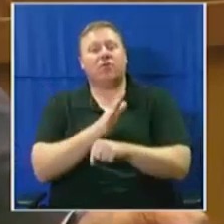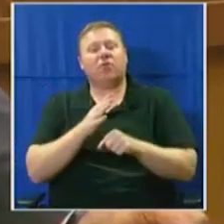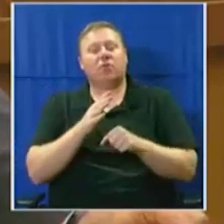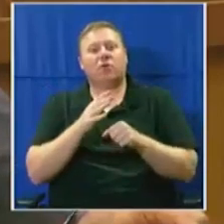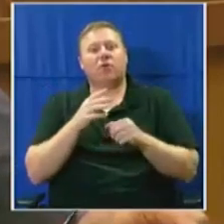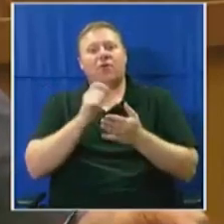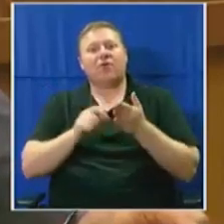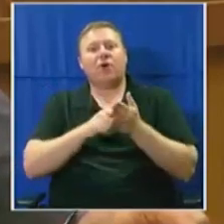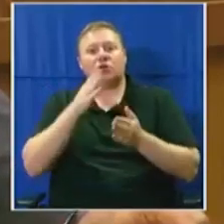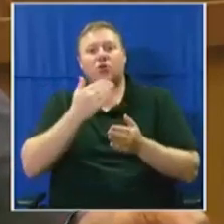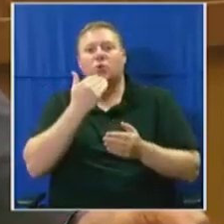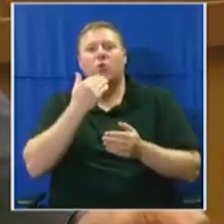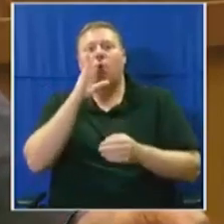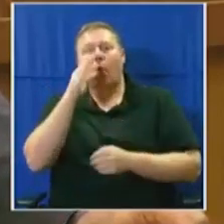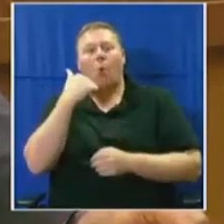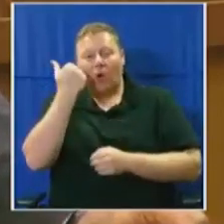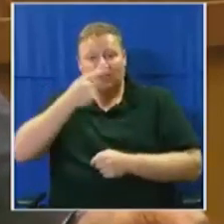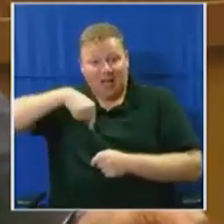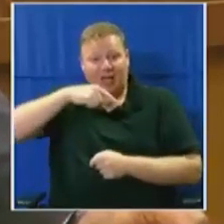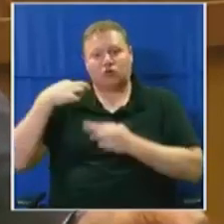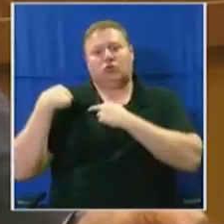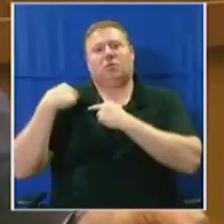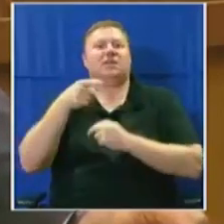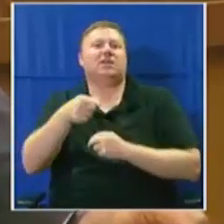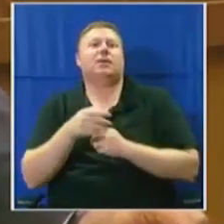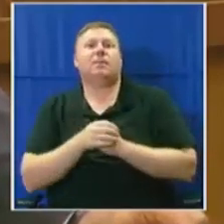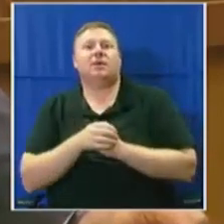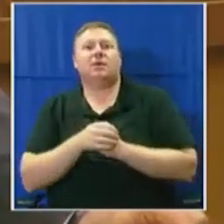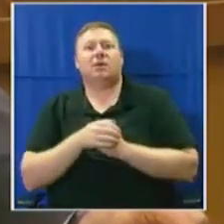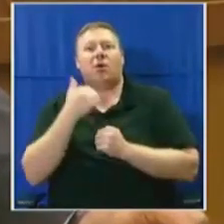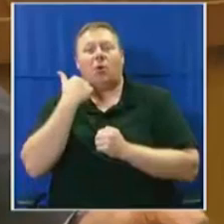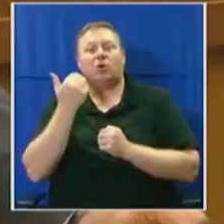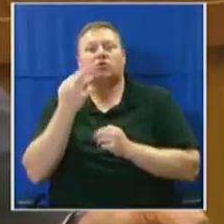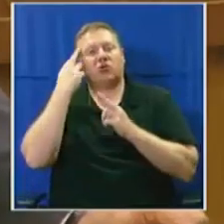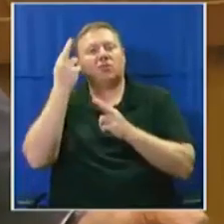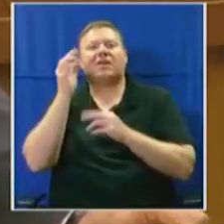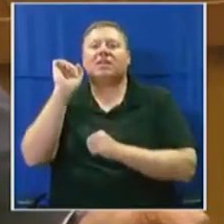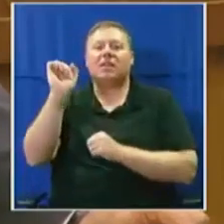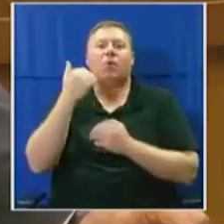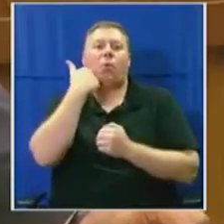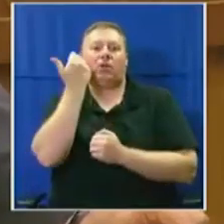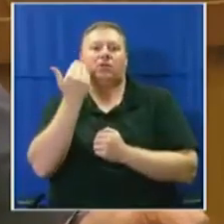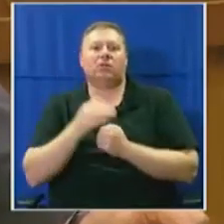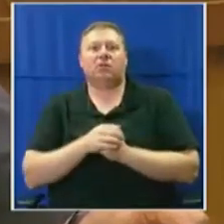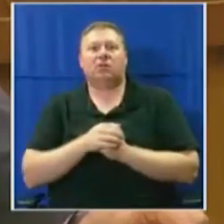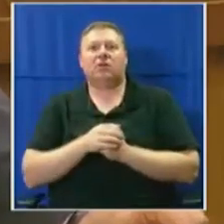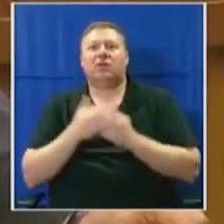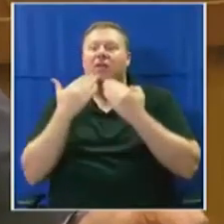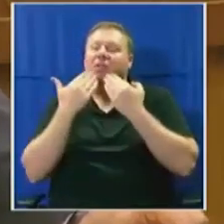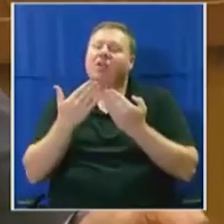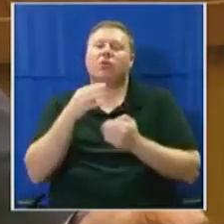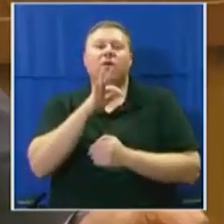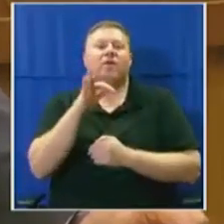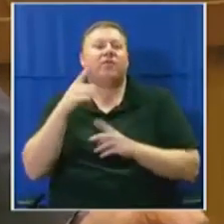act in a way that respects their wishes and their will and what they expect of us. I say thank you on behalf of the Freedom Front